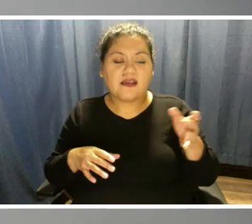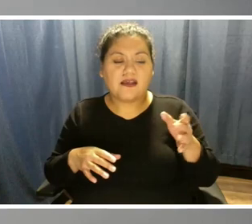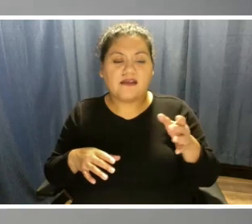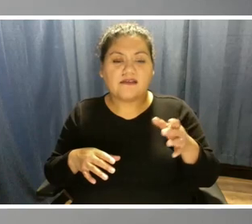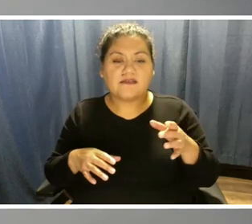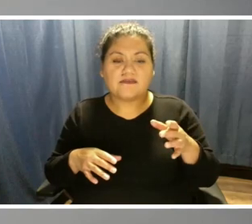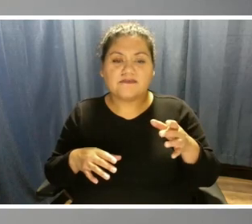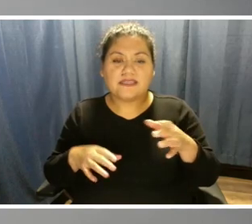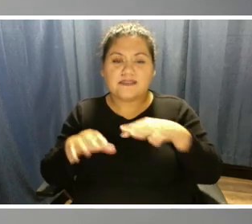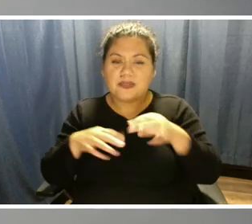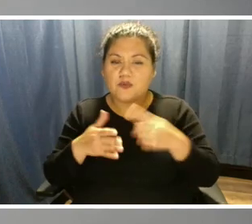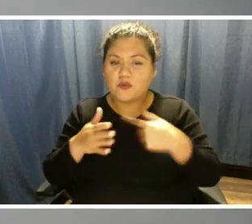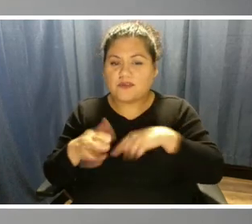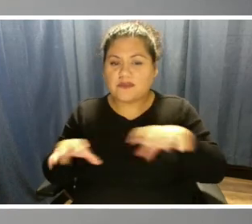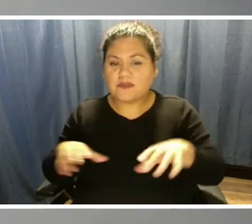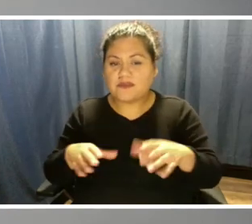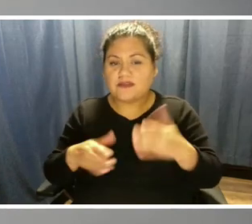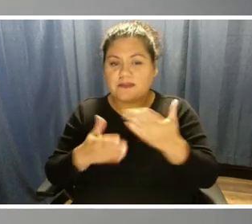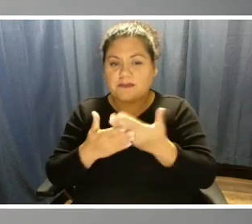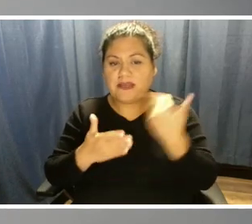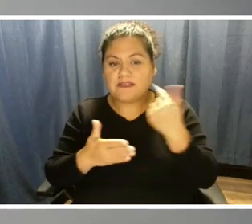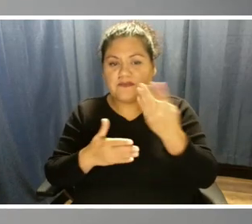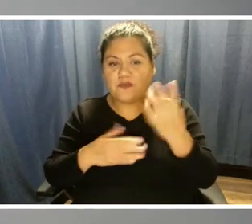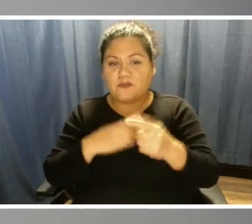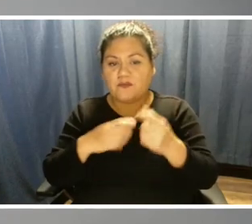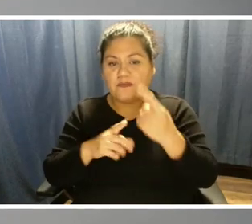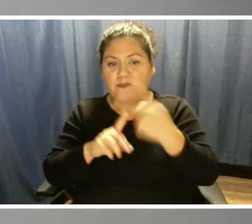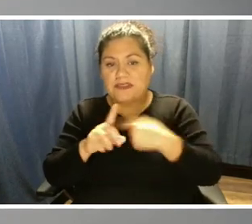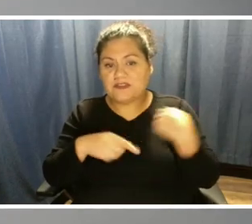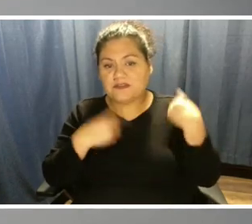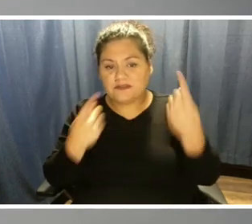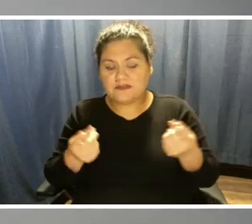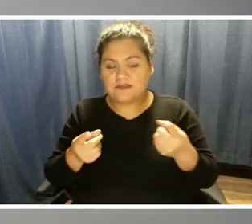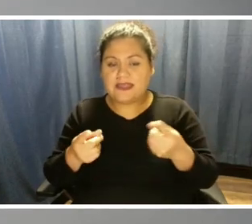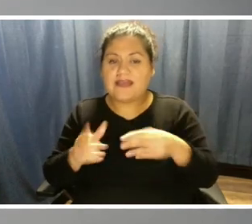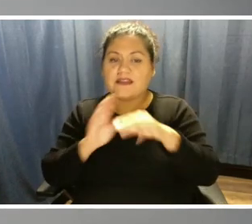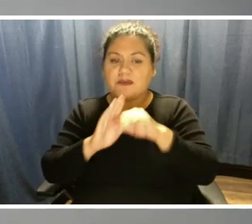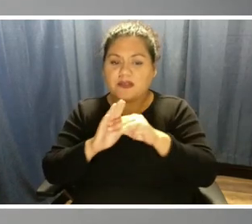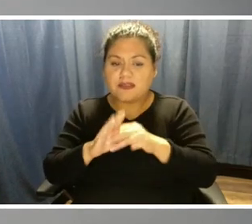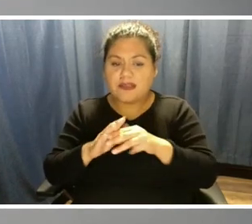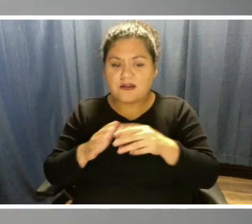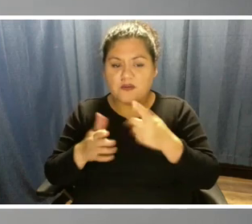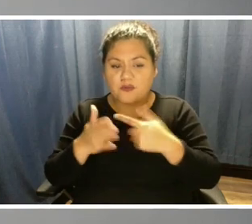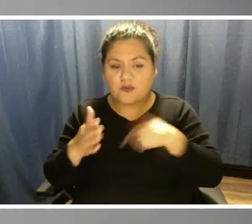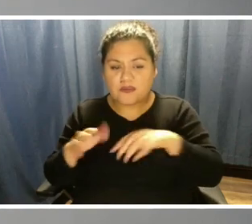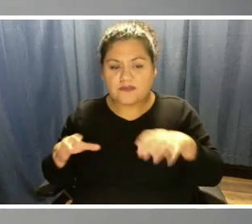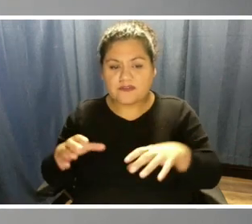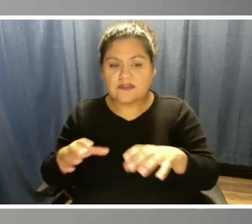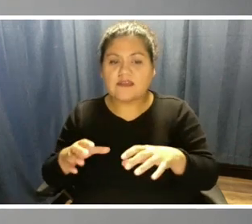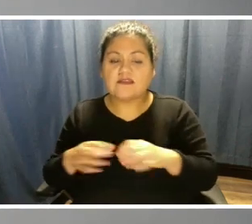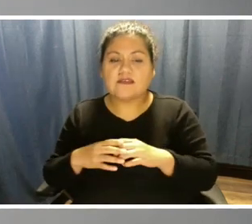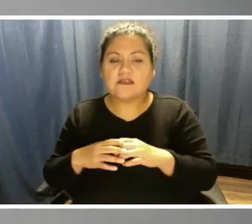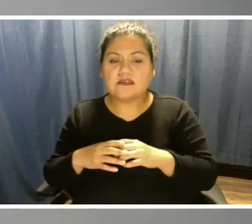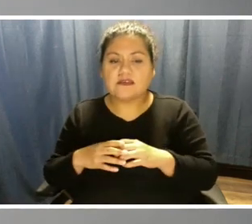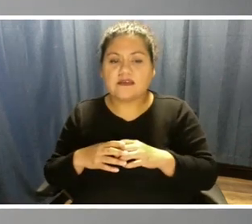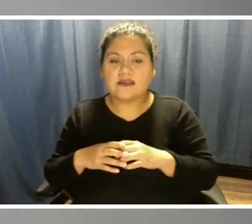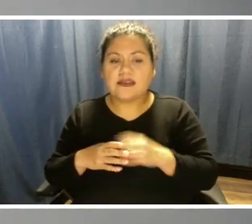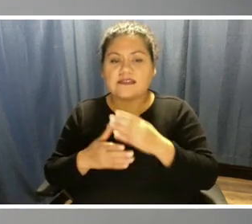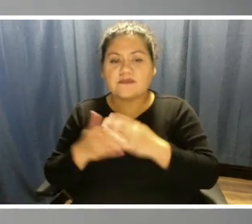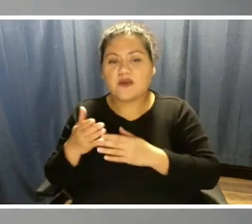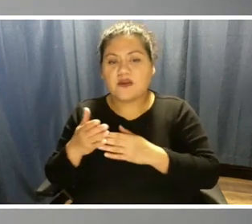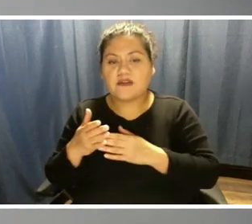months and the kind of extensive modeling and efforts that we've been doing. As part of the